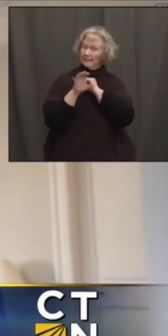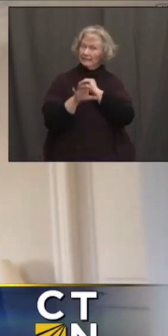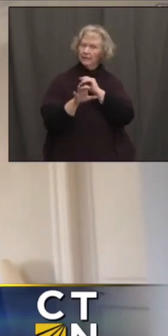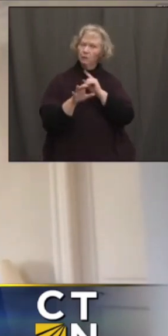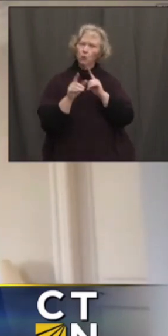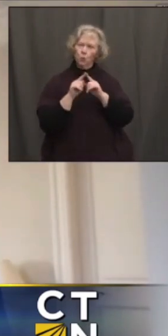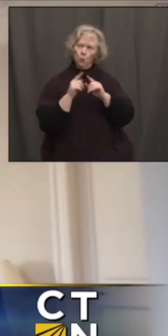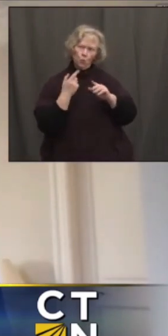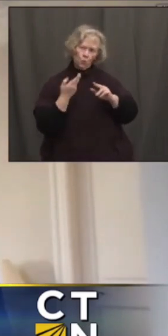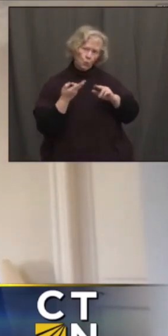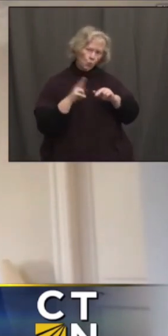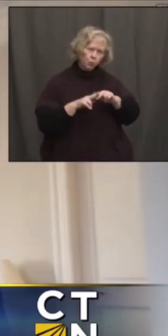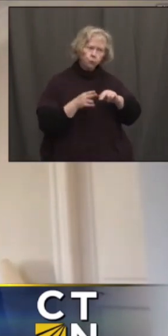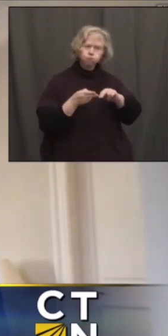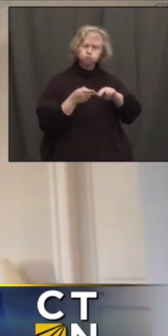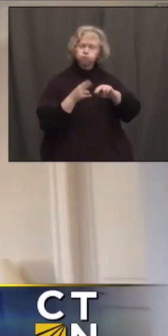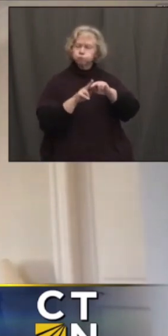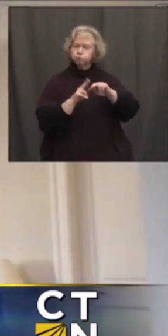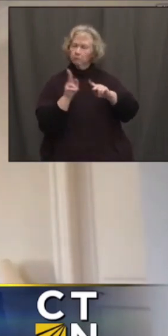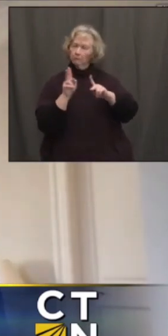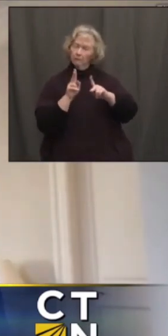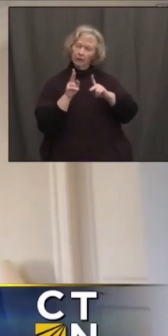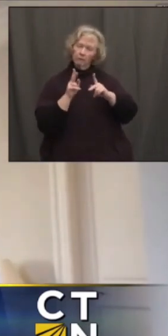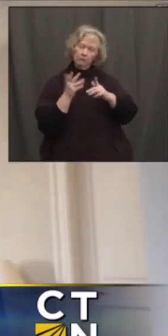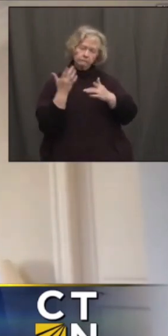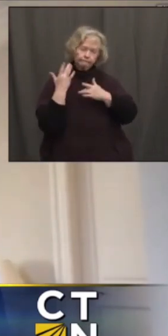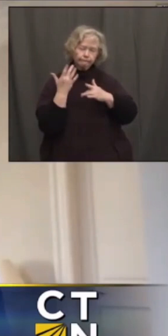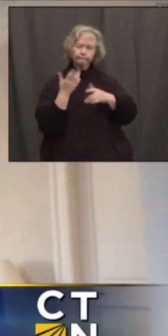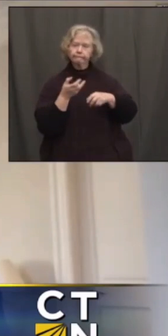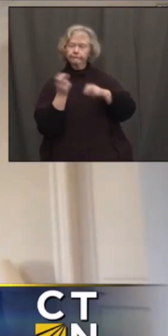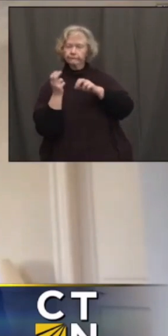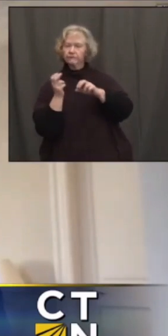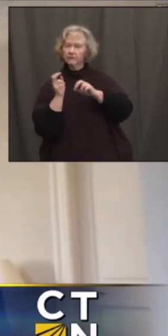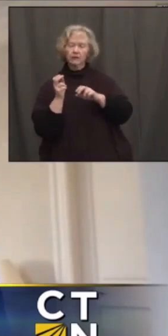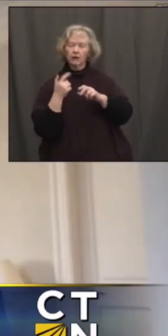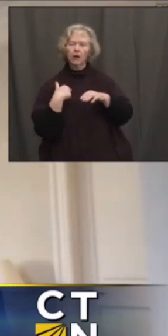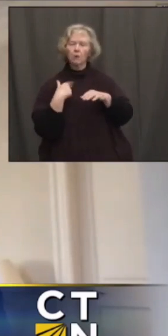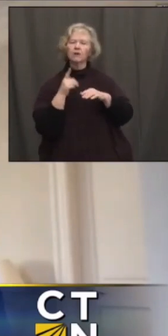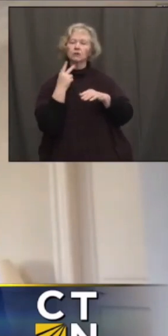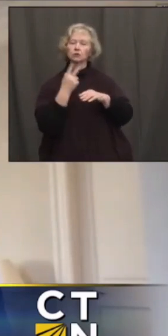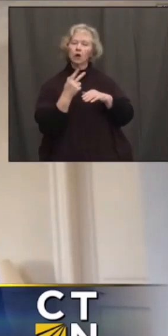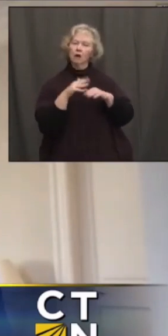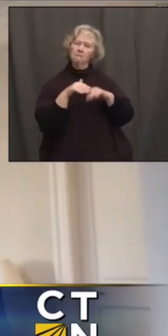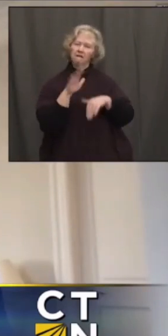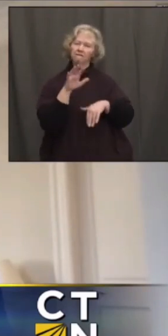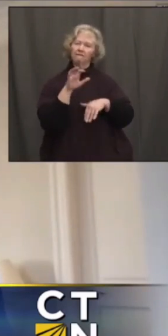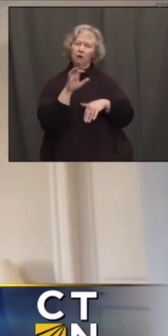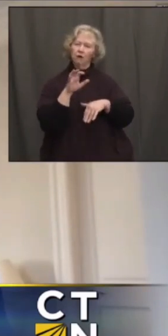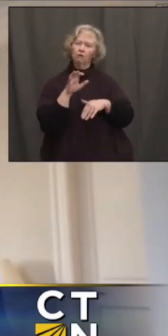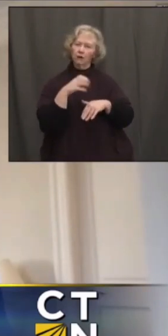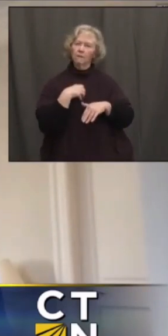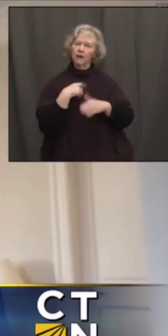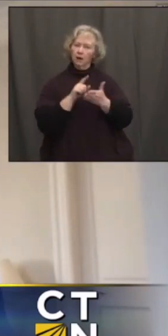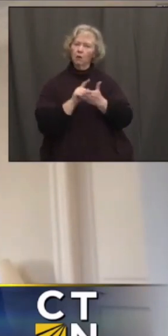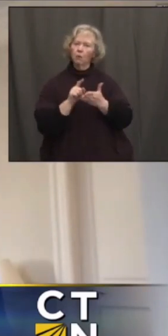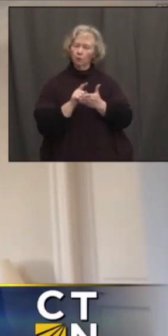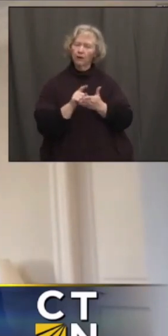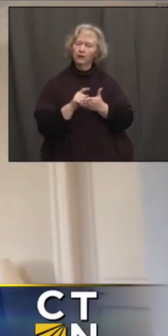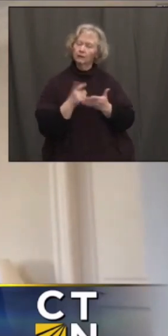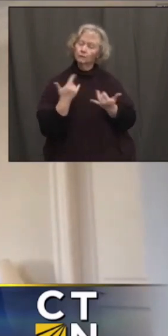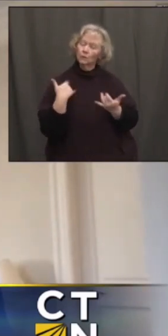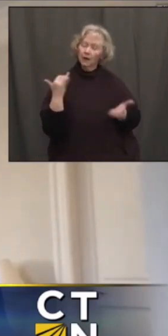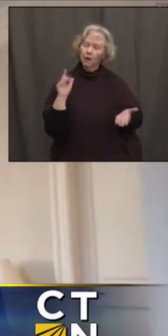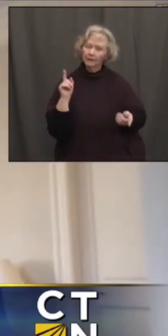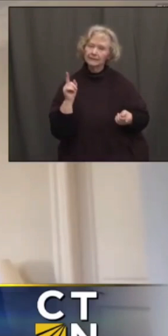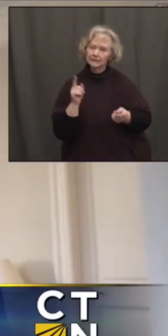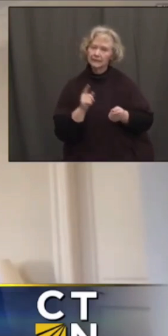that increase in cases and hospitalizations, there were weeks there where we were north of 500. So some of the lowest numbers we've seen in terms of complaints, and